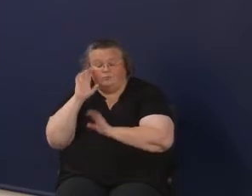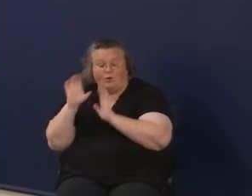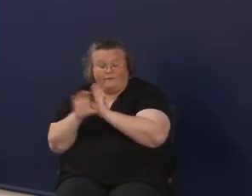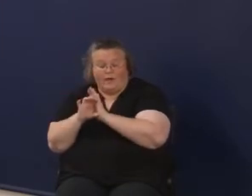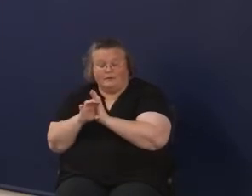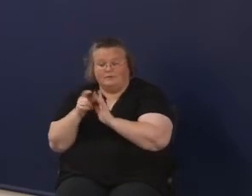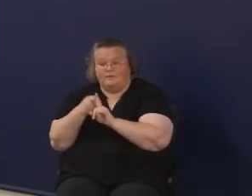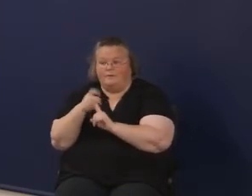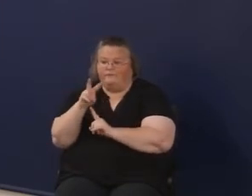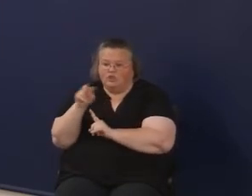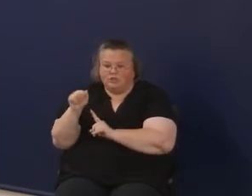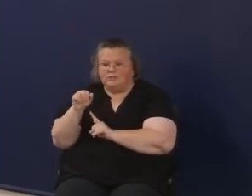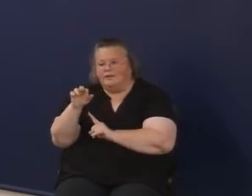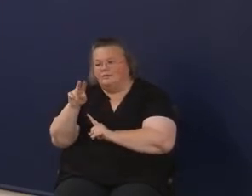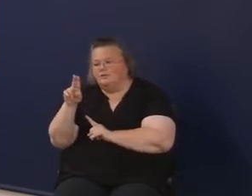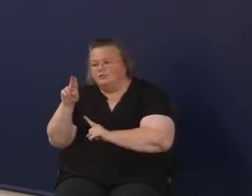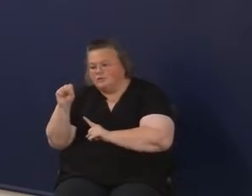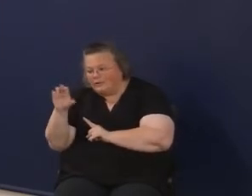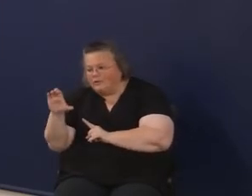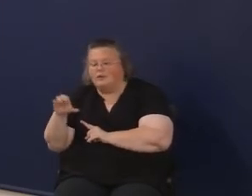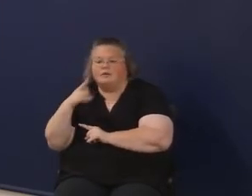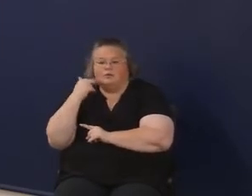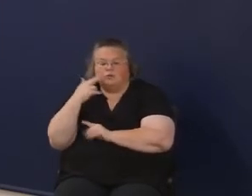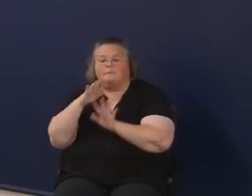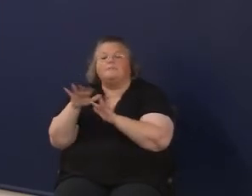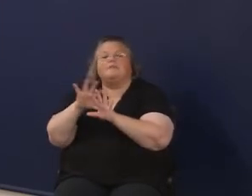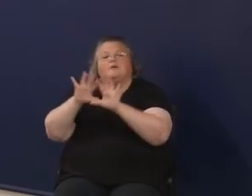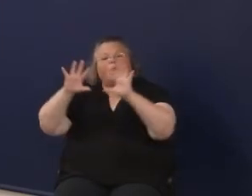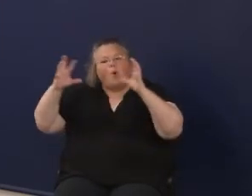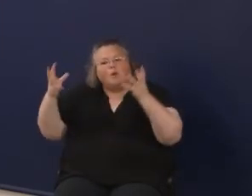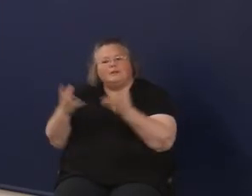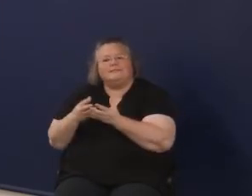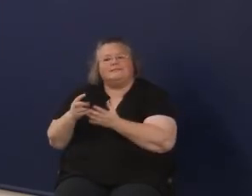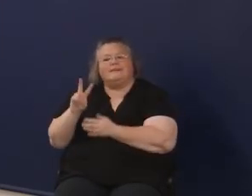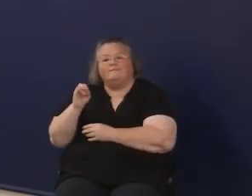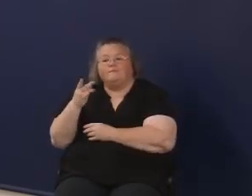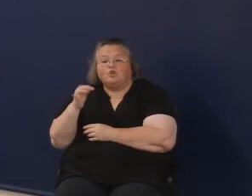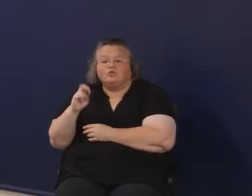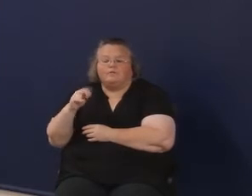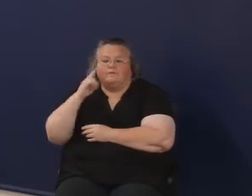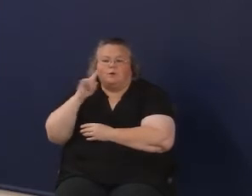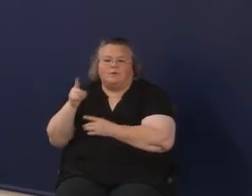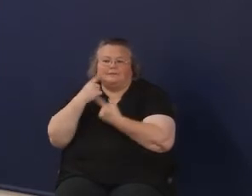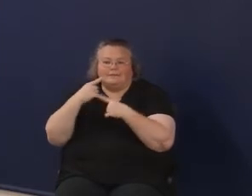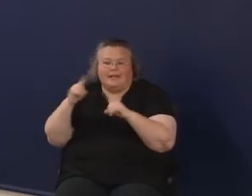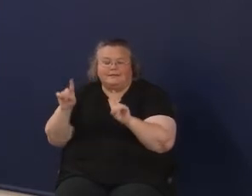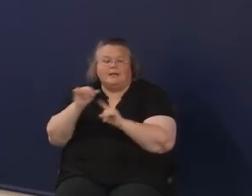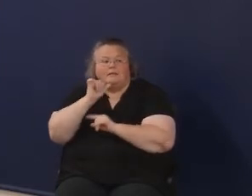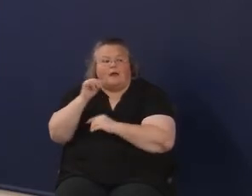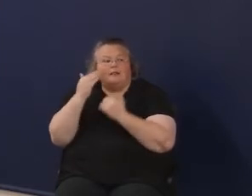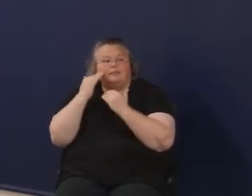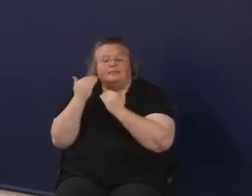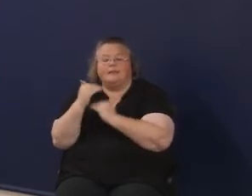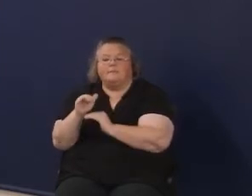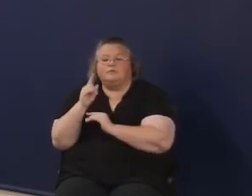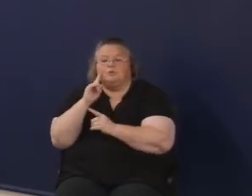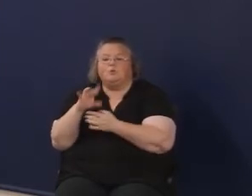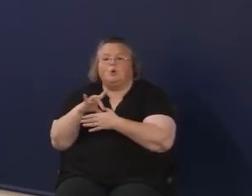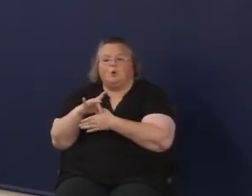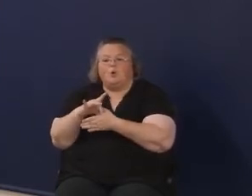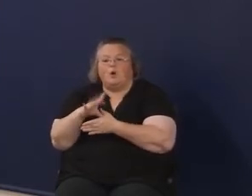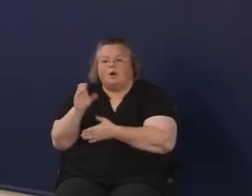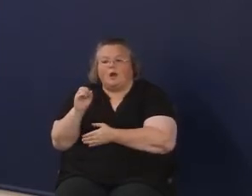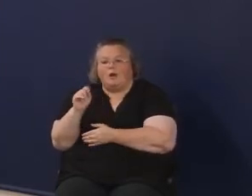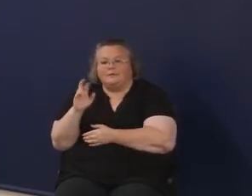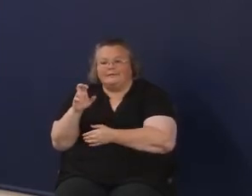They're really a holistic version of what success looks like. They're not just limited to core content areas.